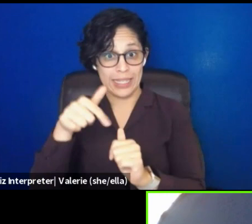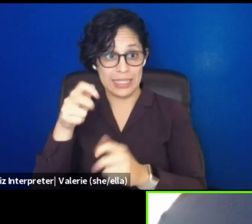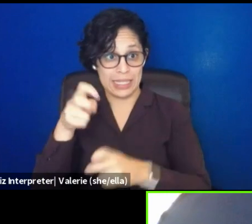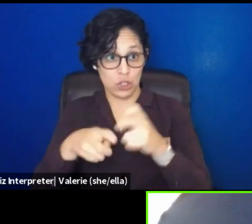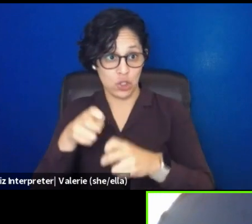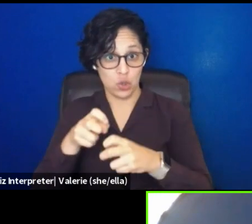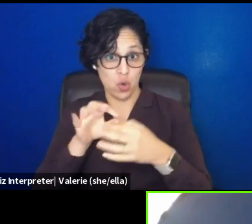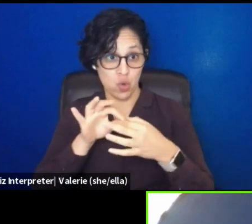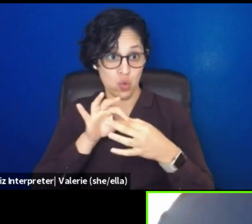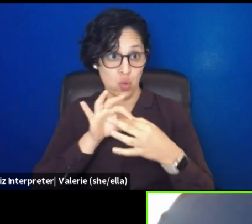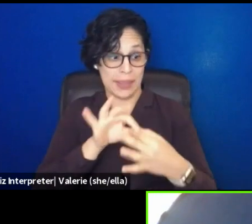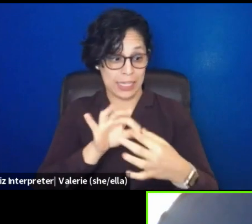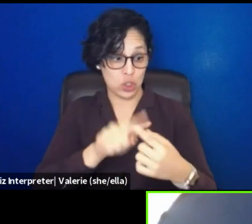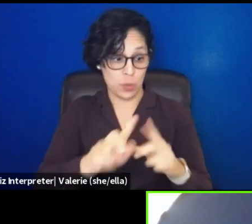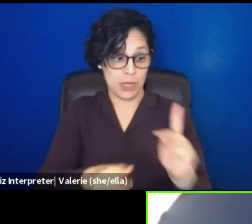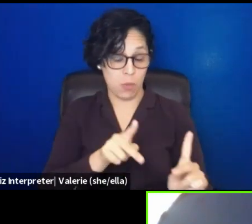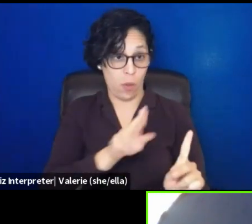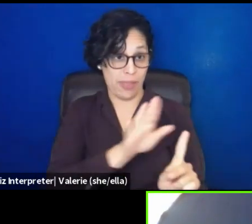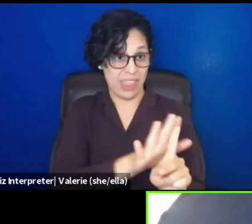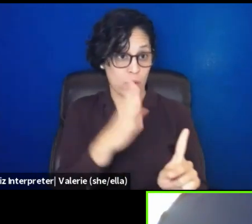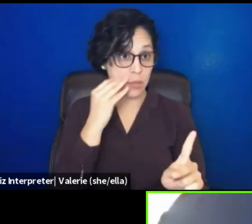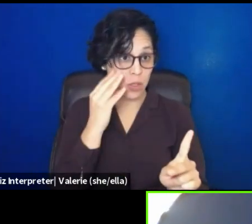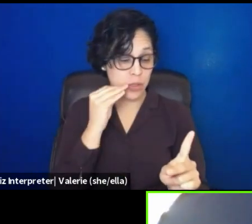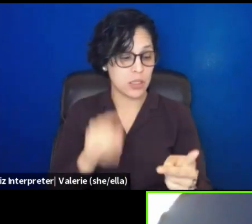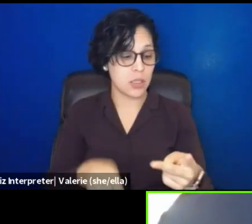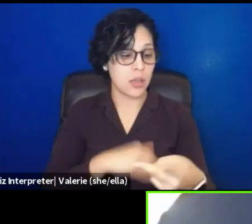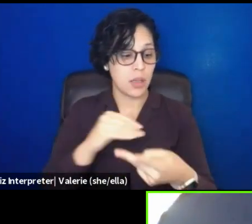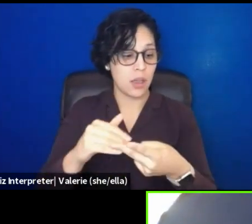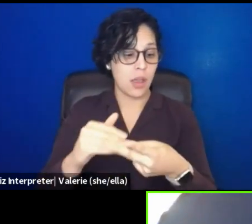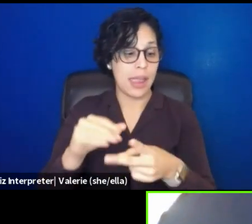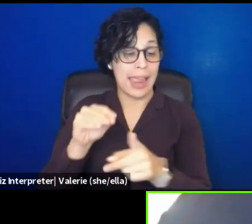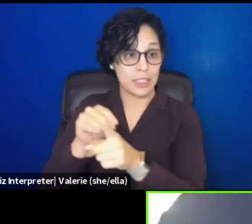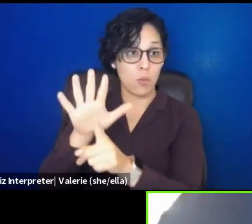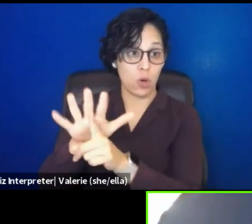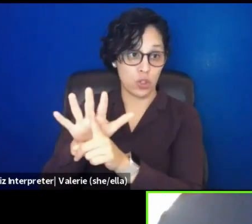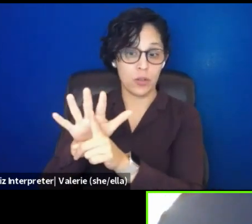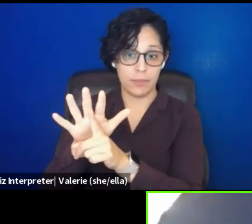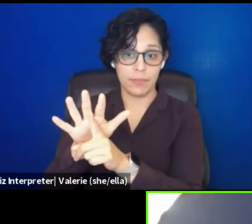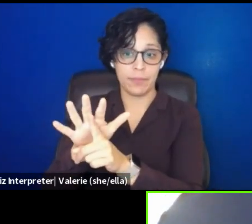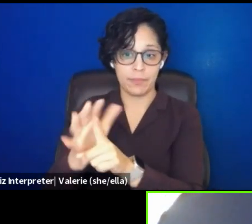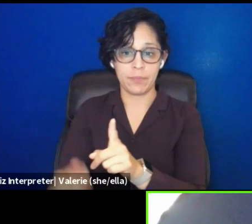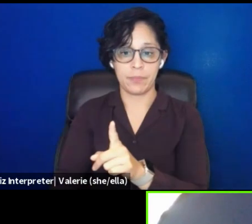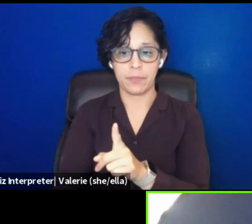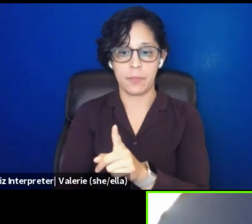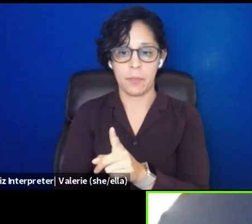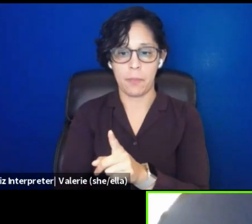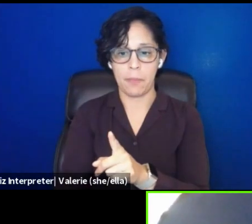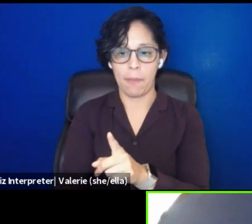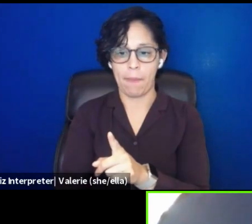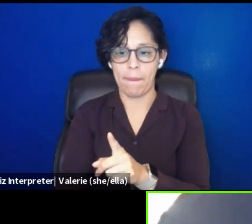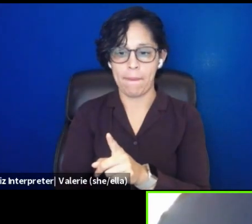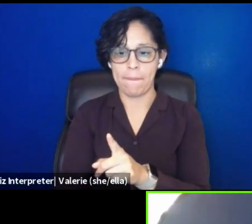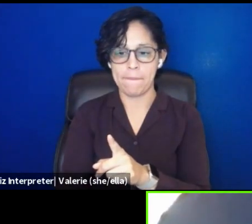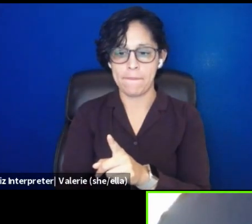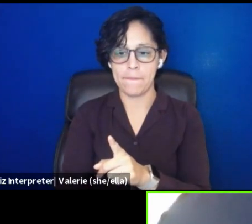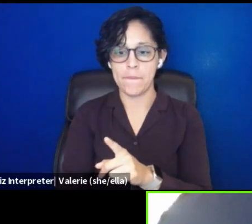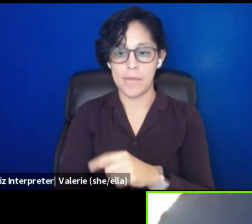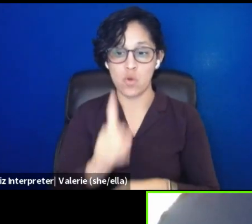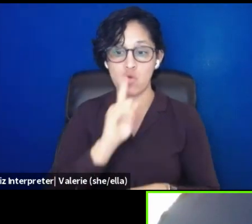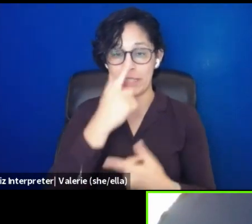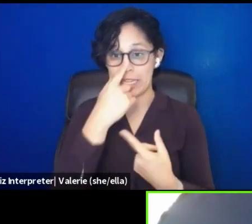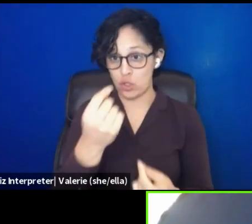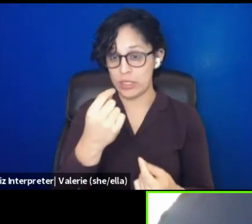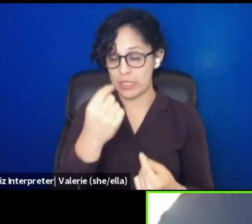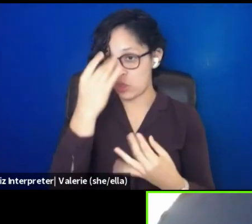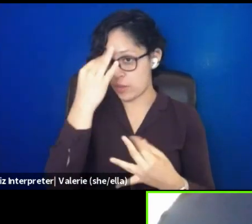with donors and to the opportunity for exposure. Like who it's, it would be very interesting to think that